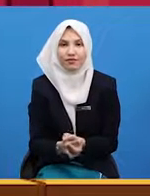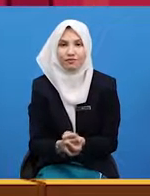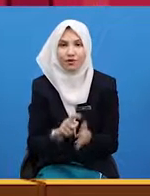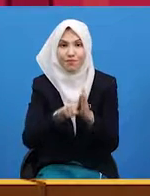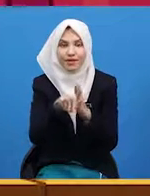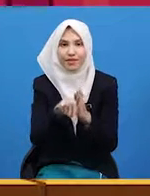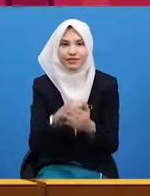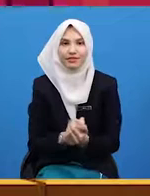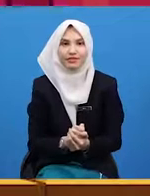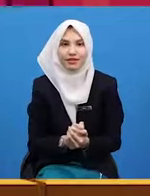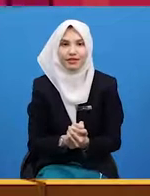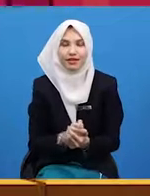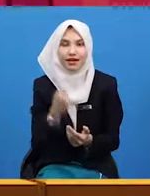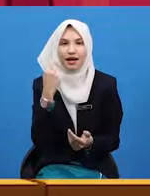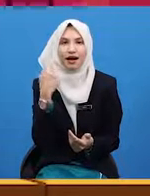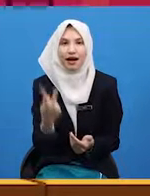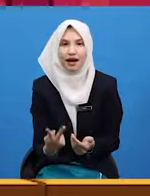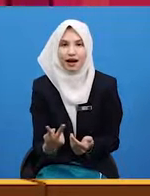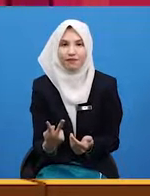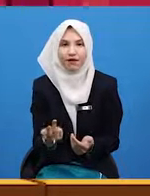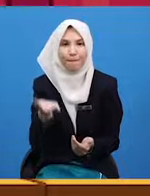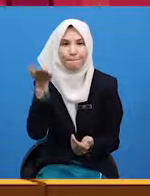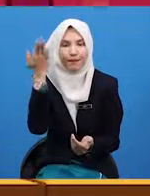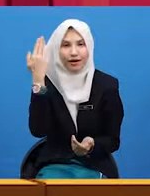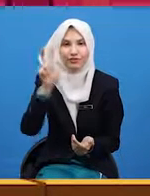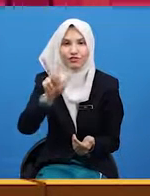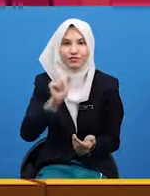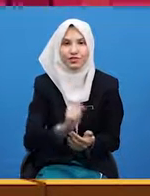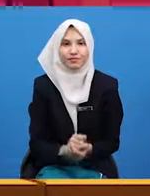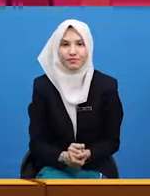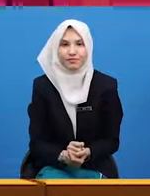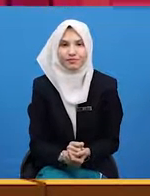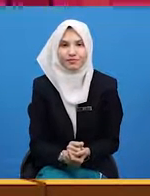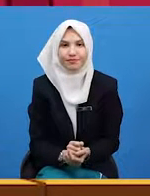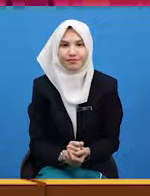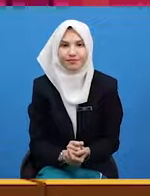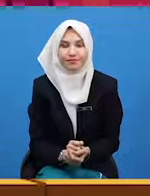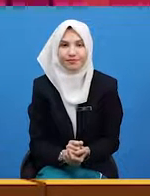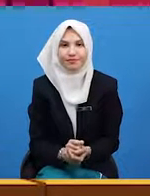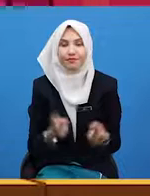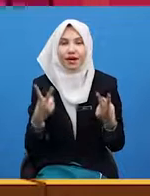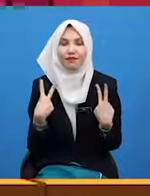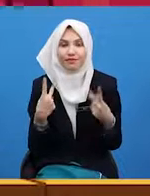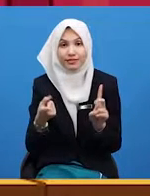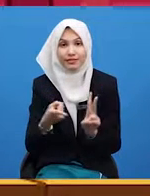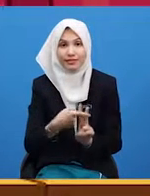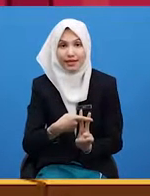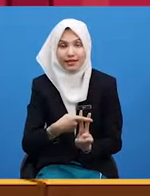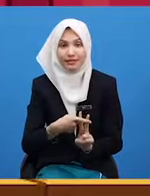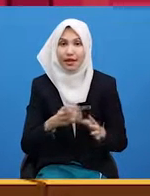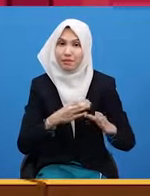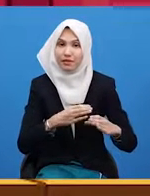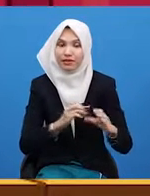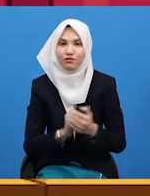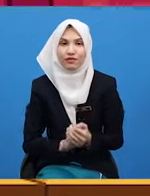It's half past three. We have a second method which we can use.